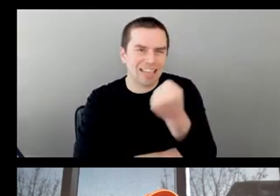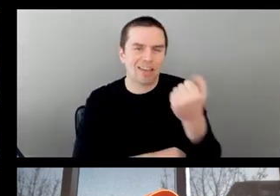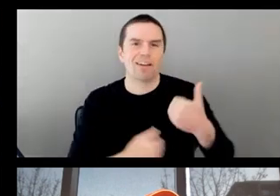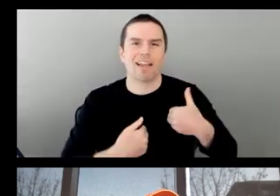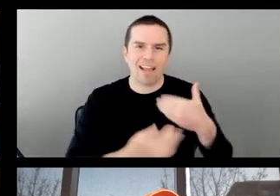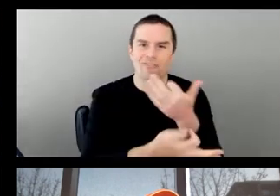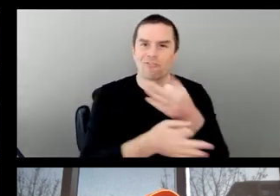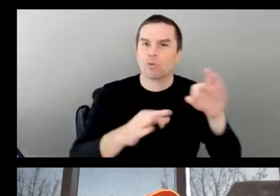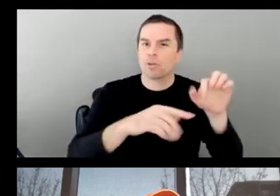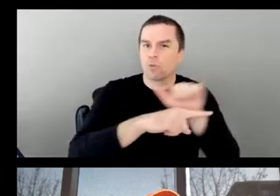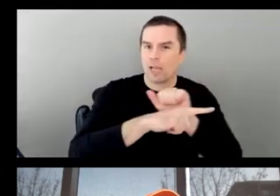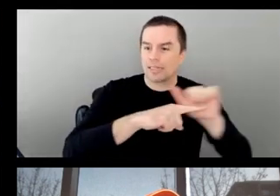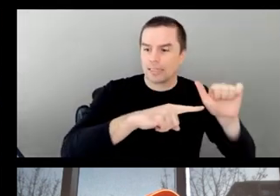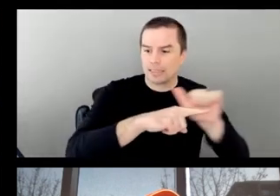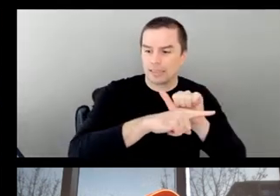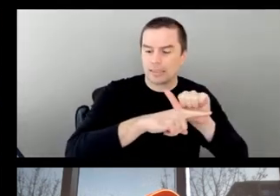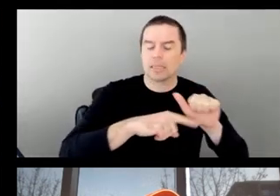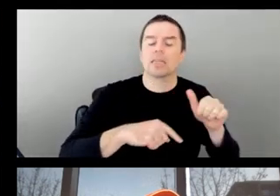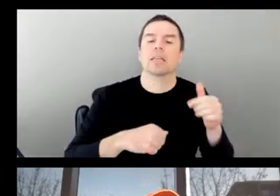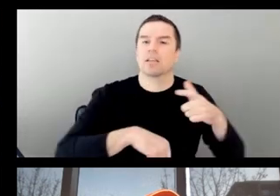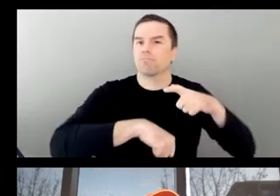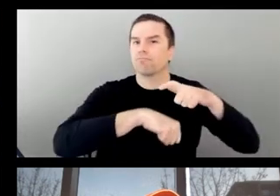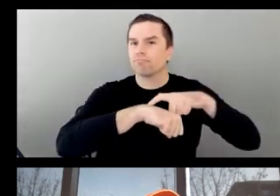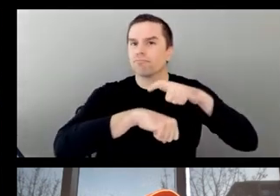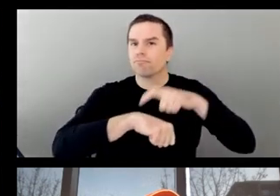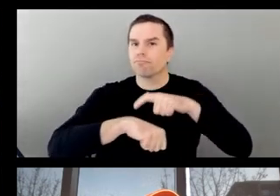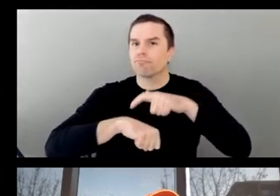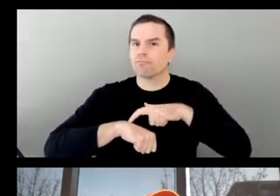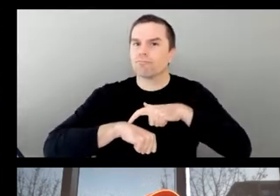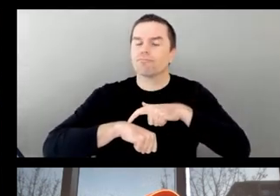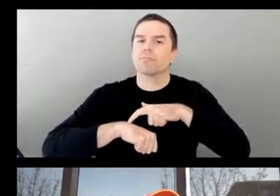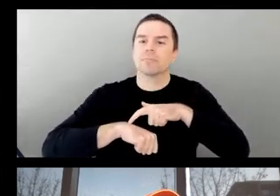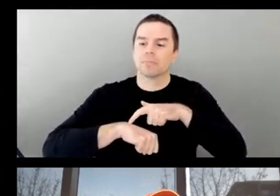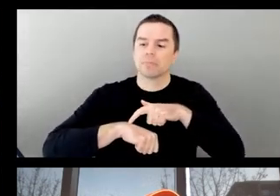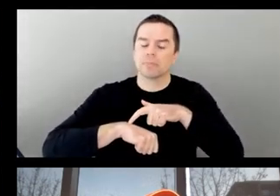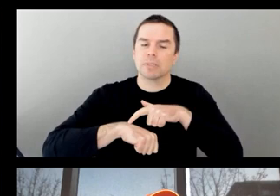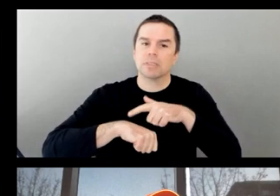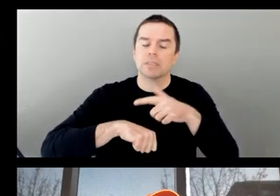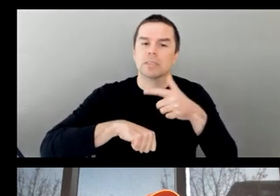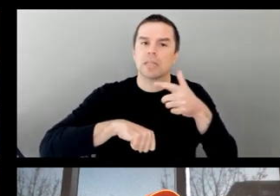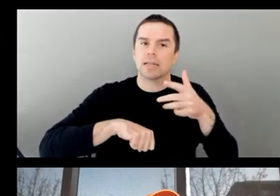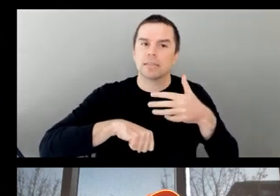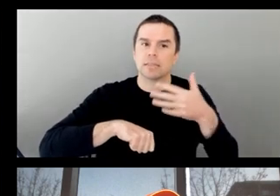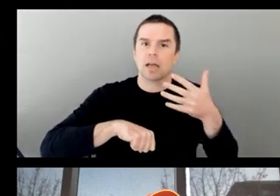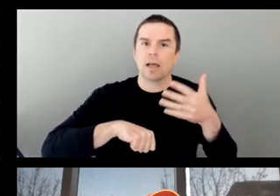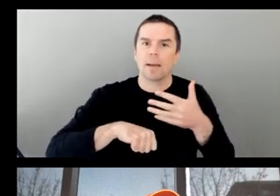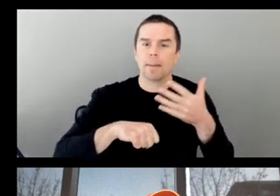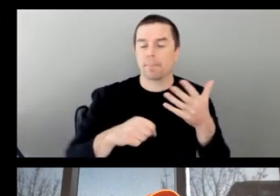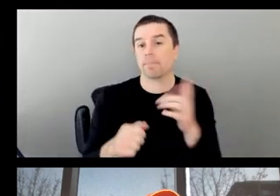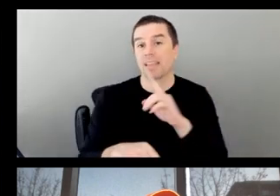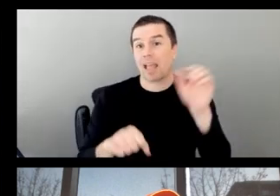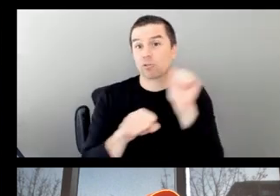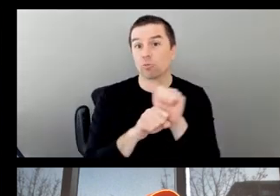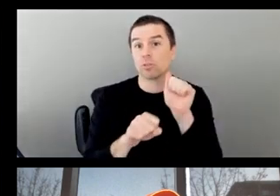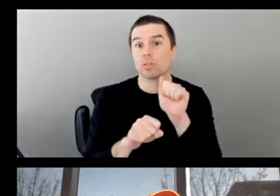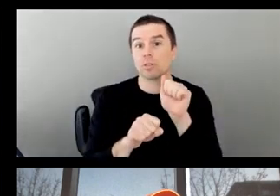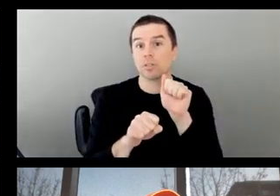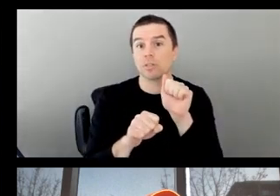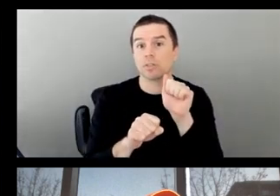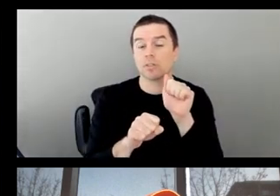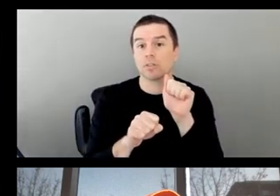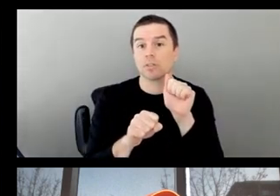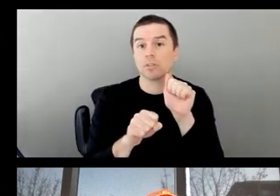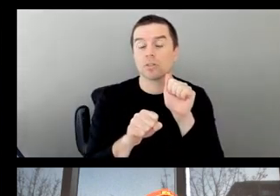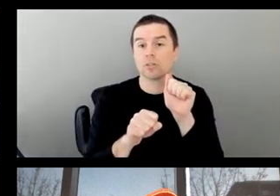times where, you know, the actual qualifying